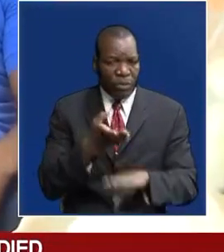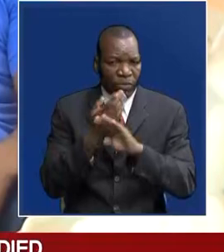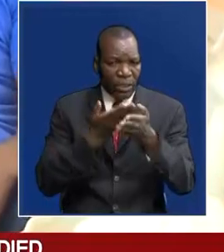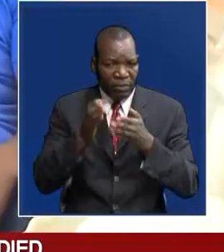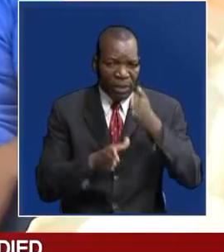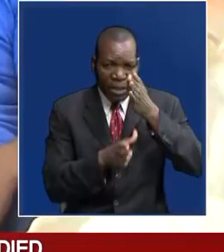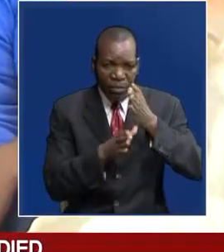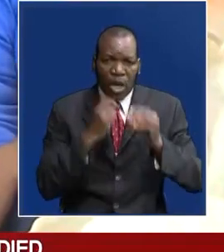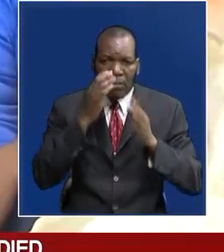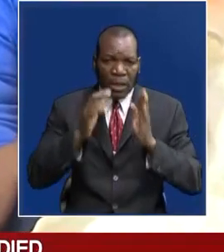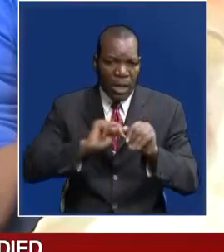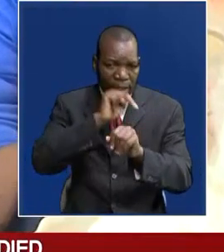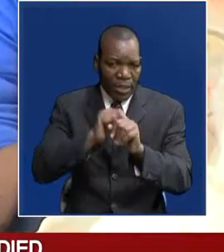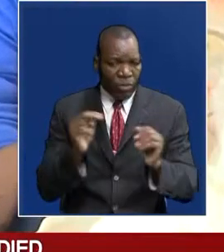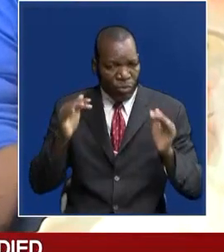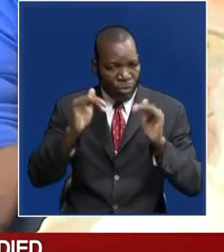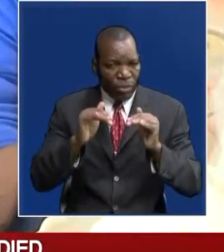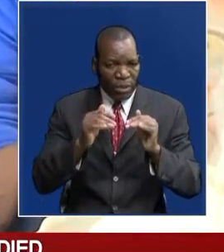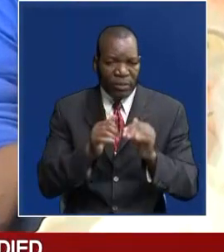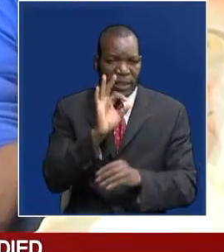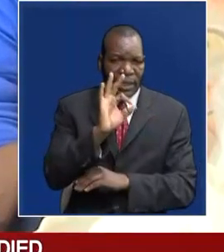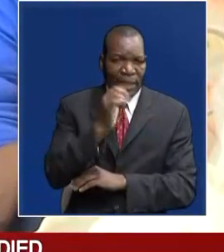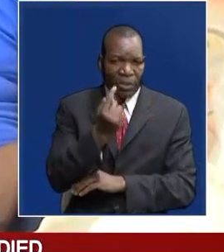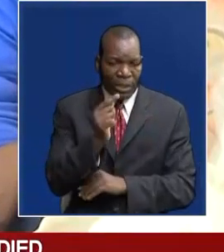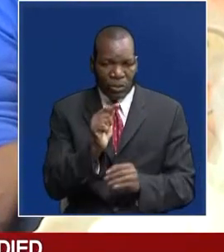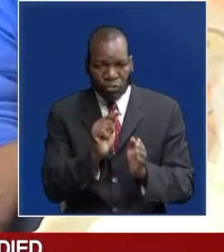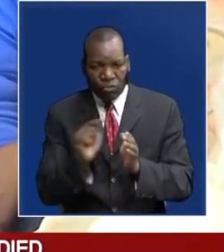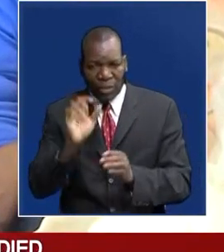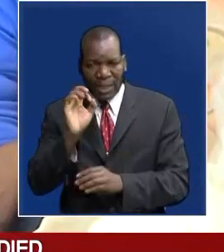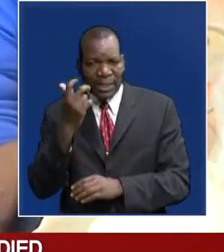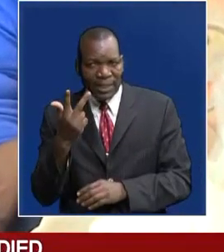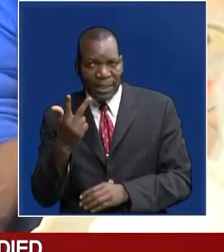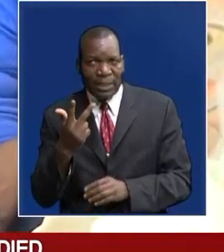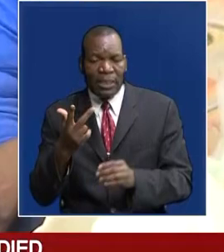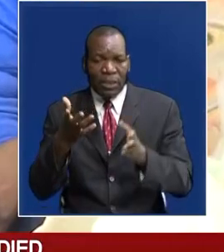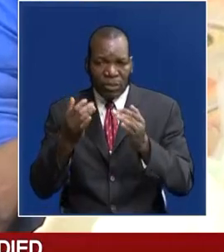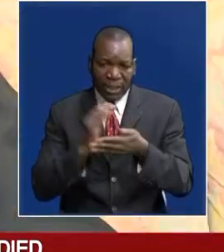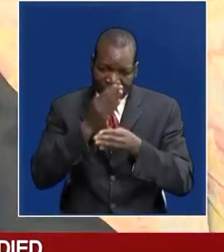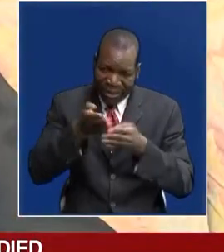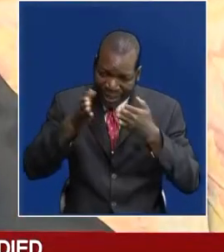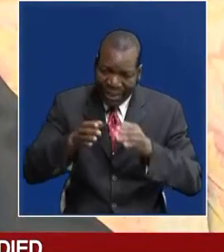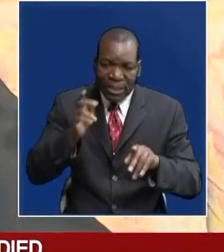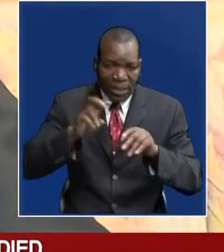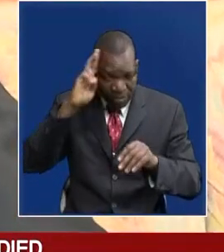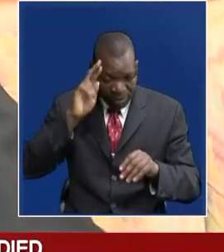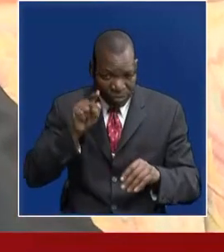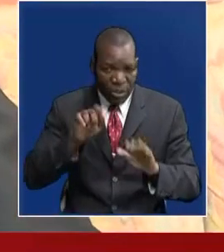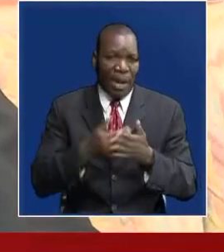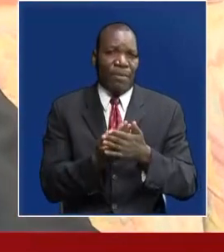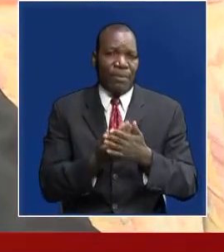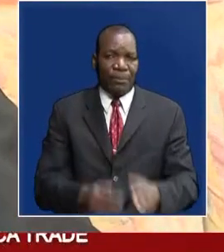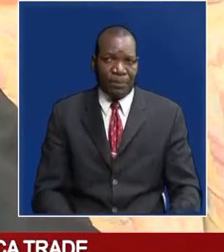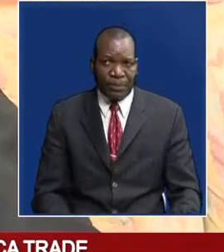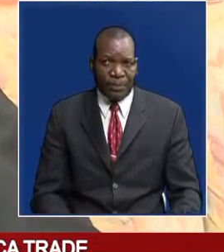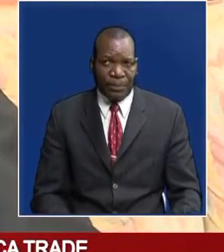speaker of the National Assembly from 1991 to 1993, wanted to be remembered in death? I would like to be remembered